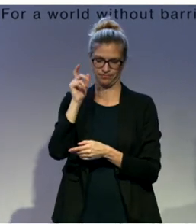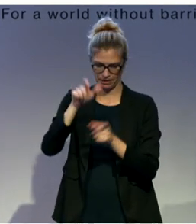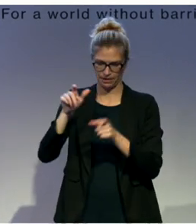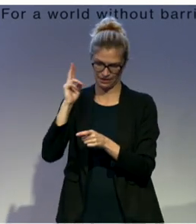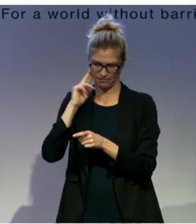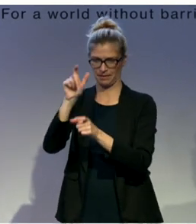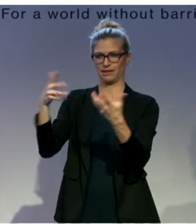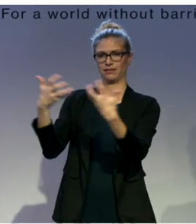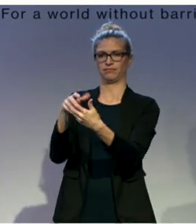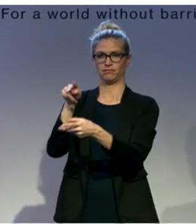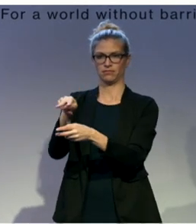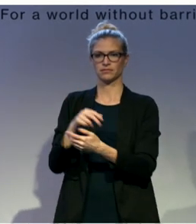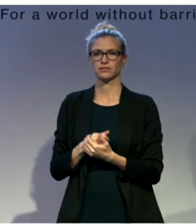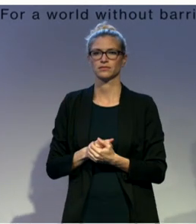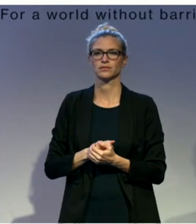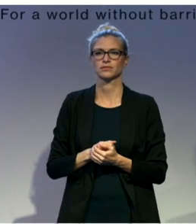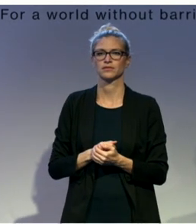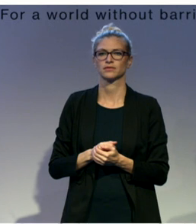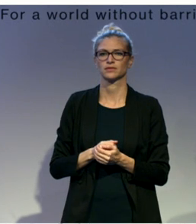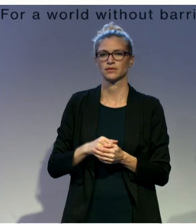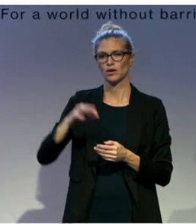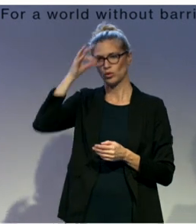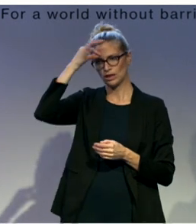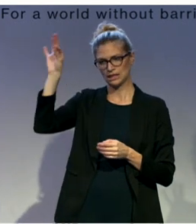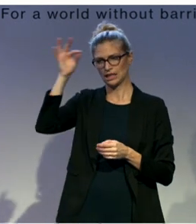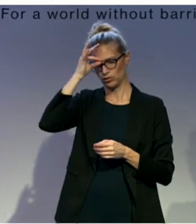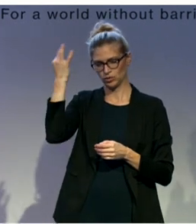Tunisia, we're working on the same for Tunisian citizens.